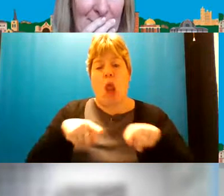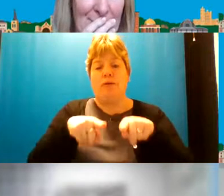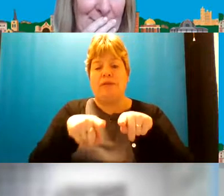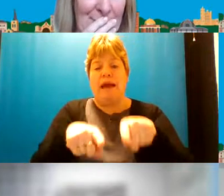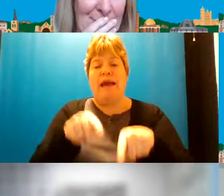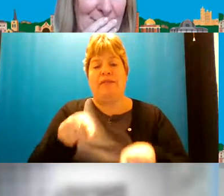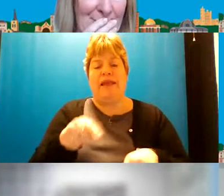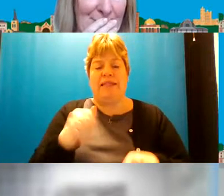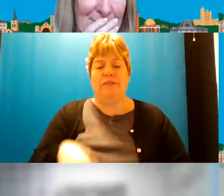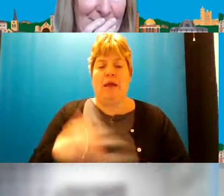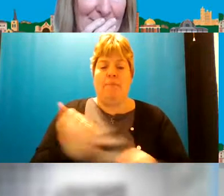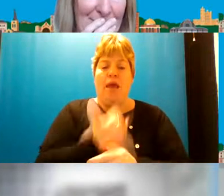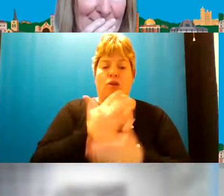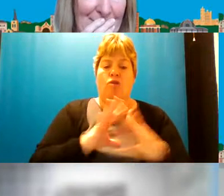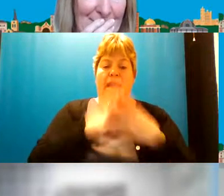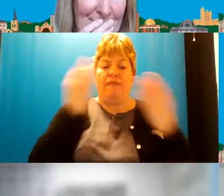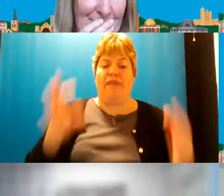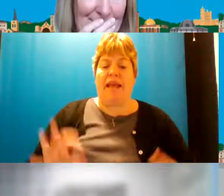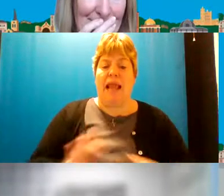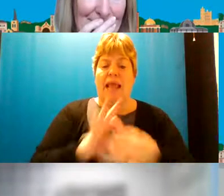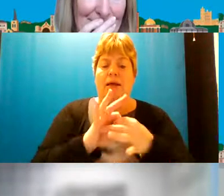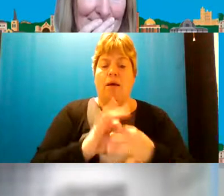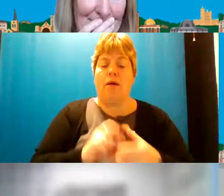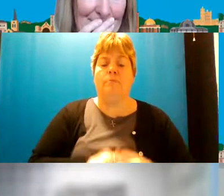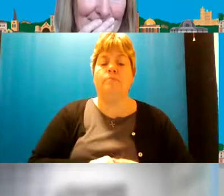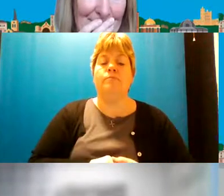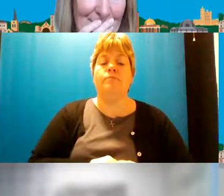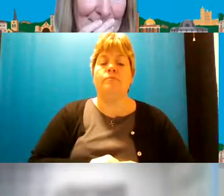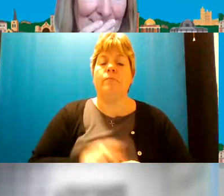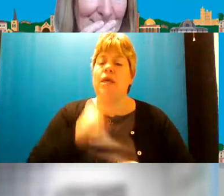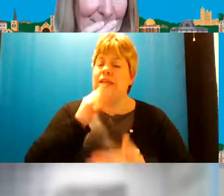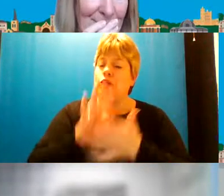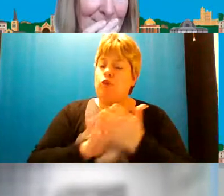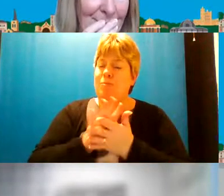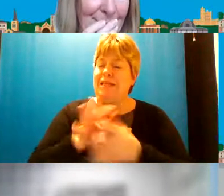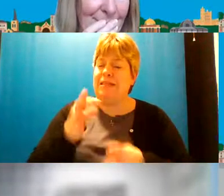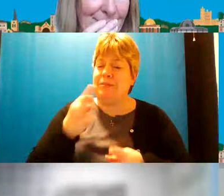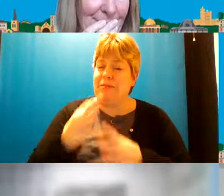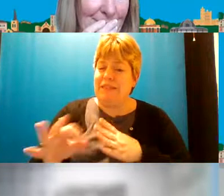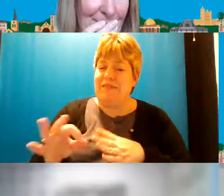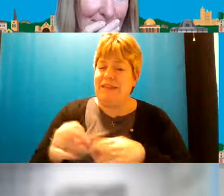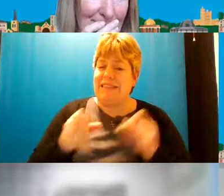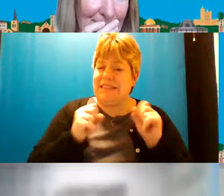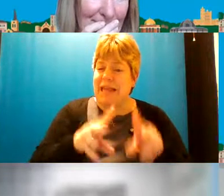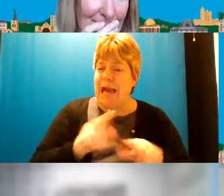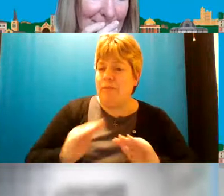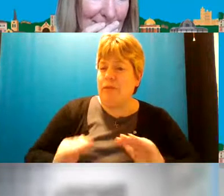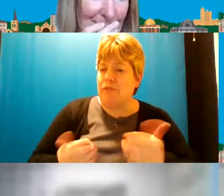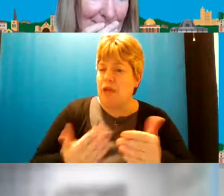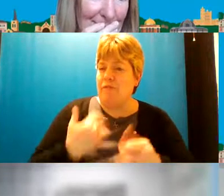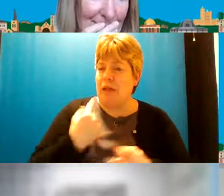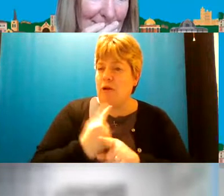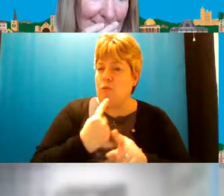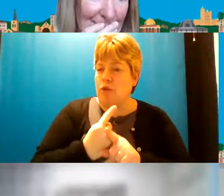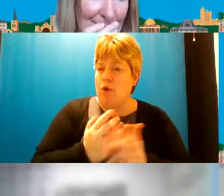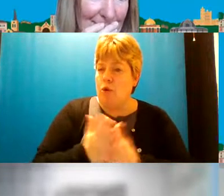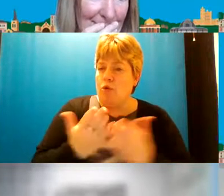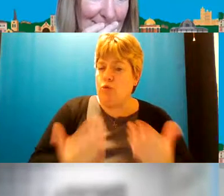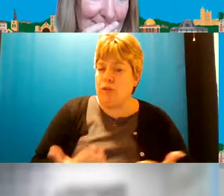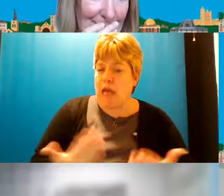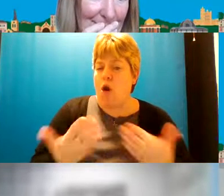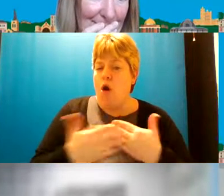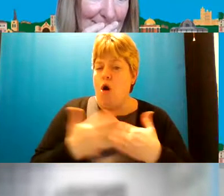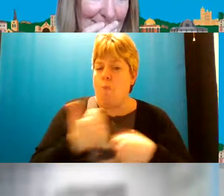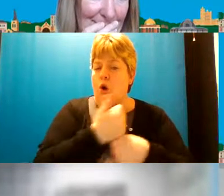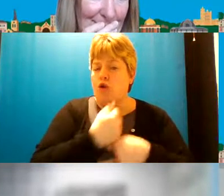that we link all of those bits in were you meaning specific types of services that we've talked through today or more